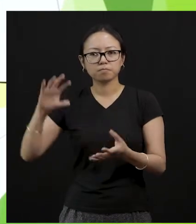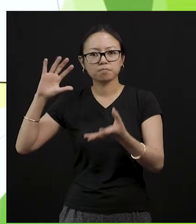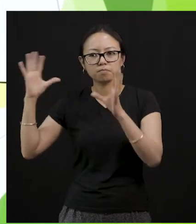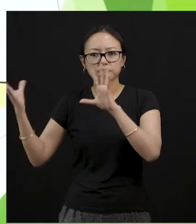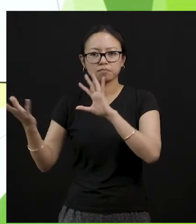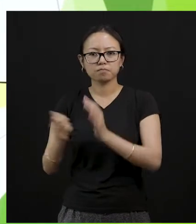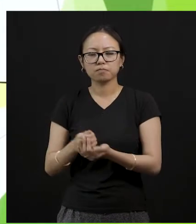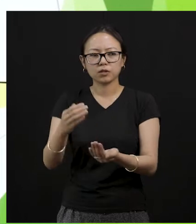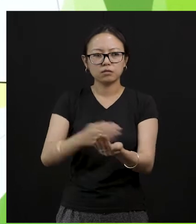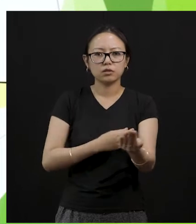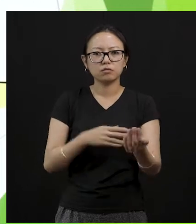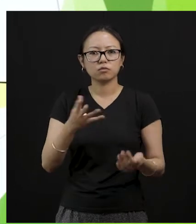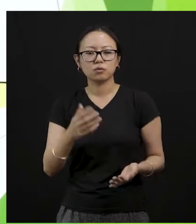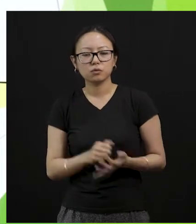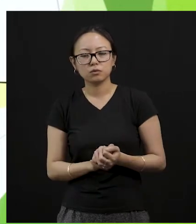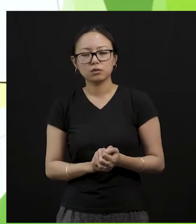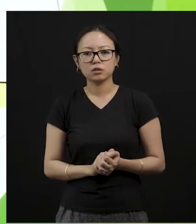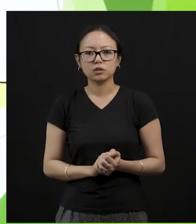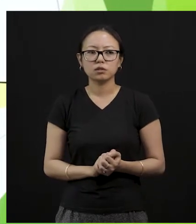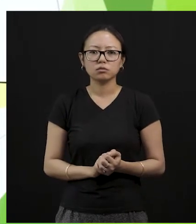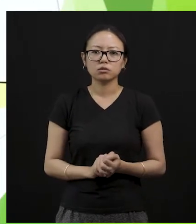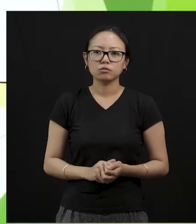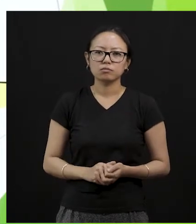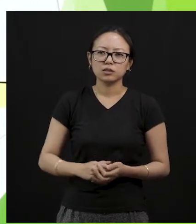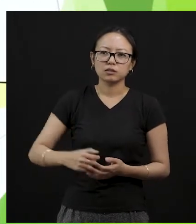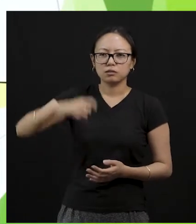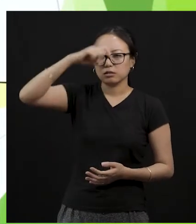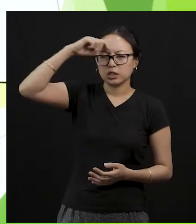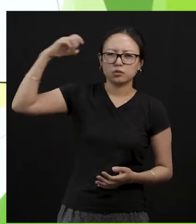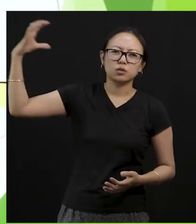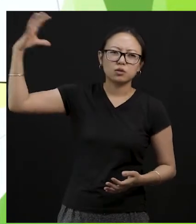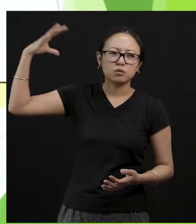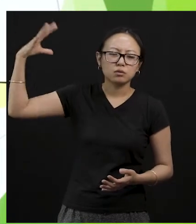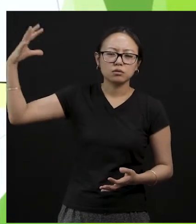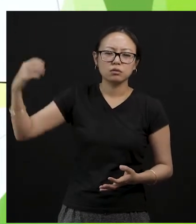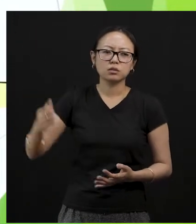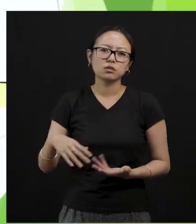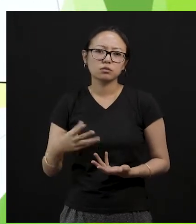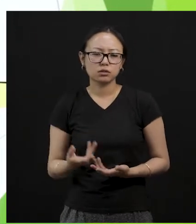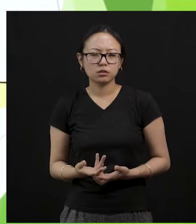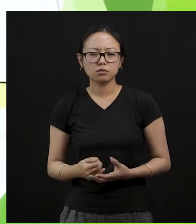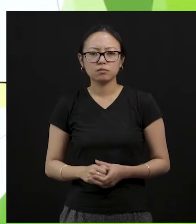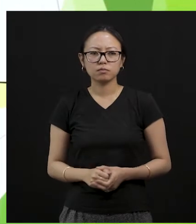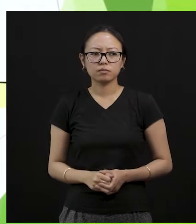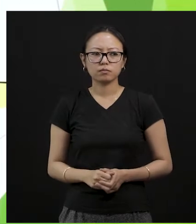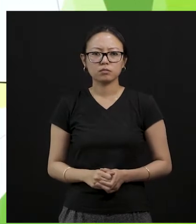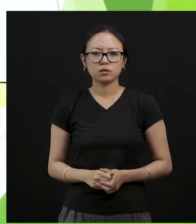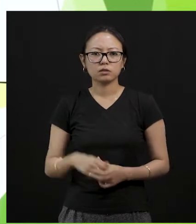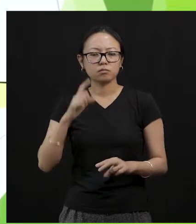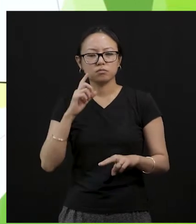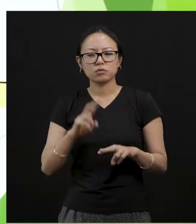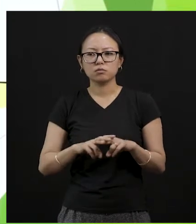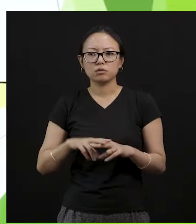is so exhausted you know because of the heat the heat of the sun. So this is what is gonna happen if we do not look